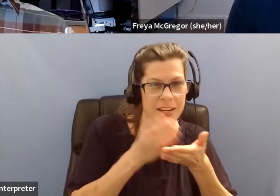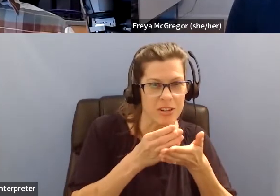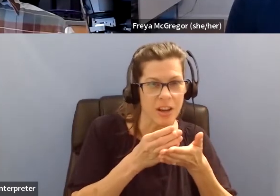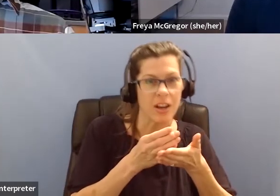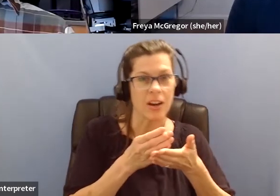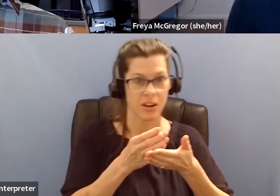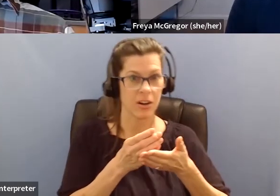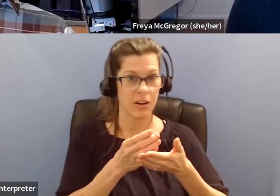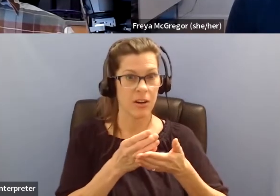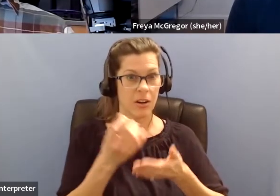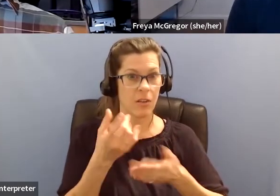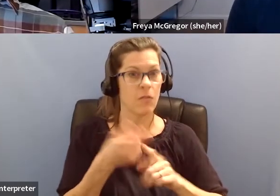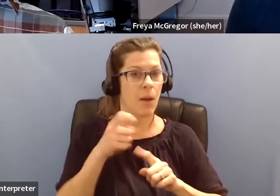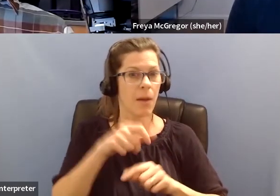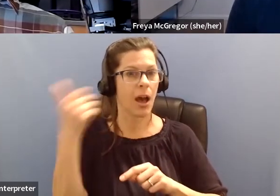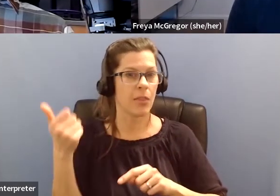wheelchair that I built.